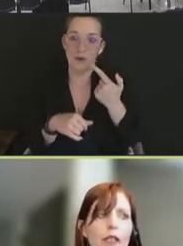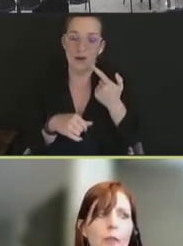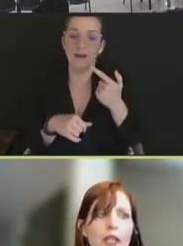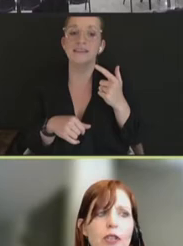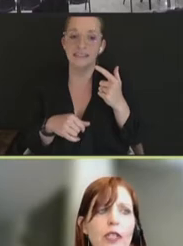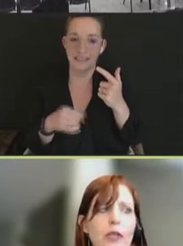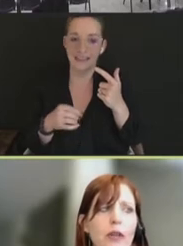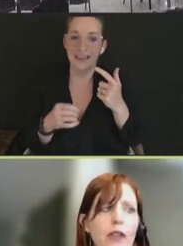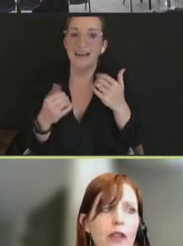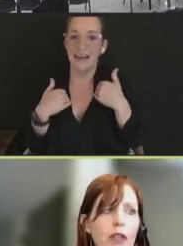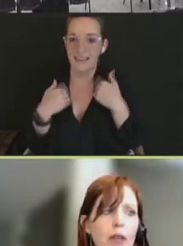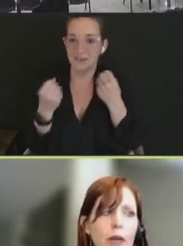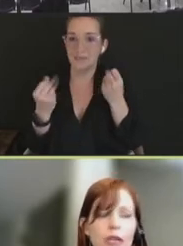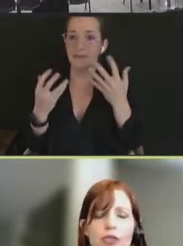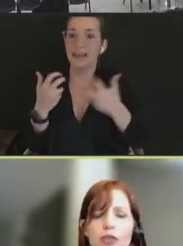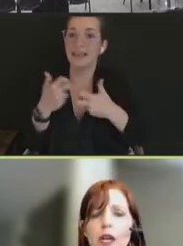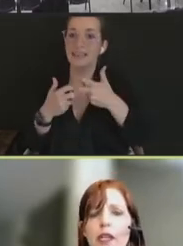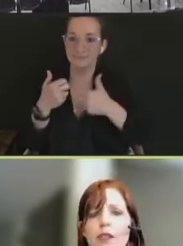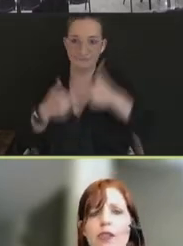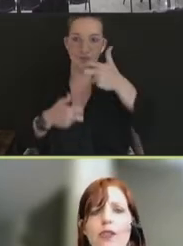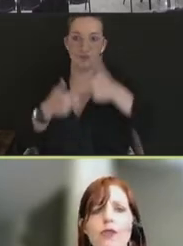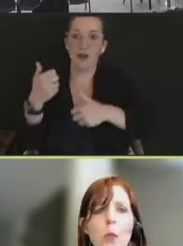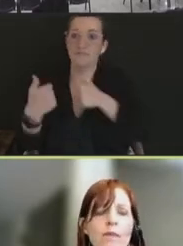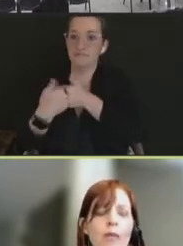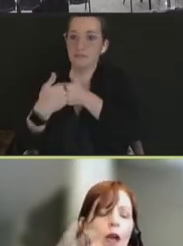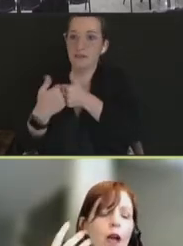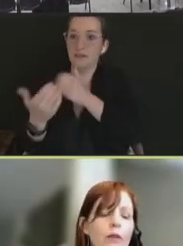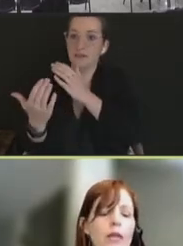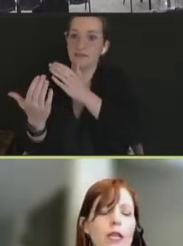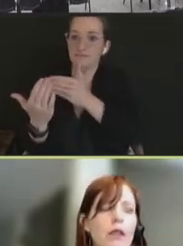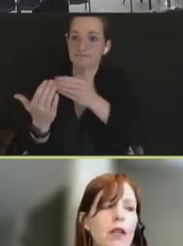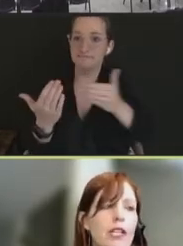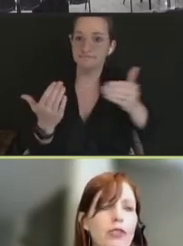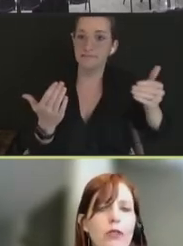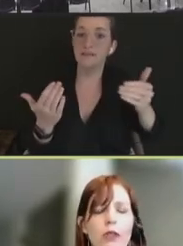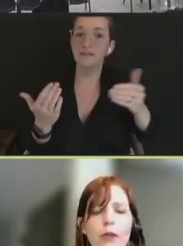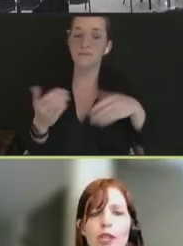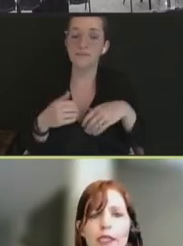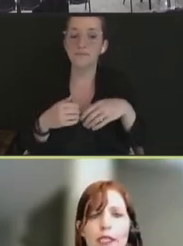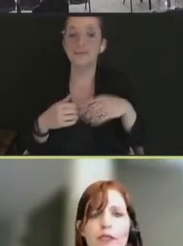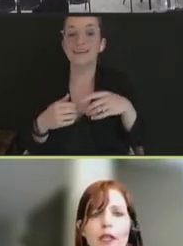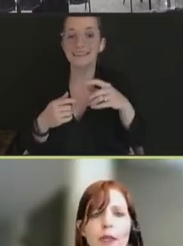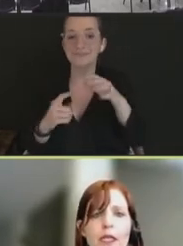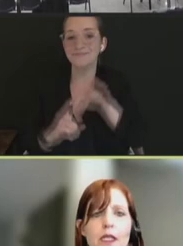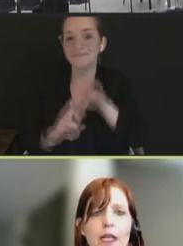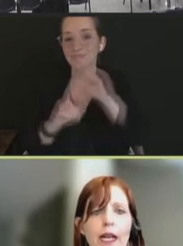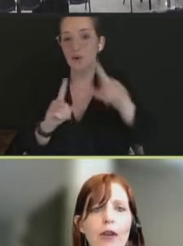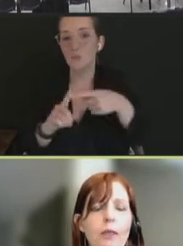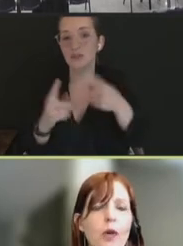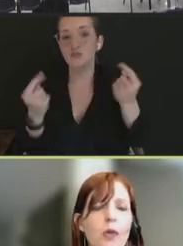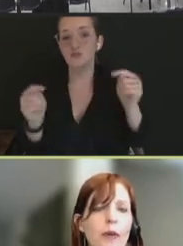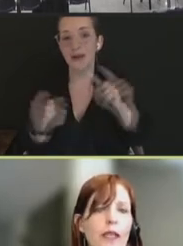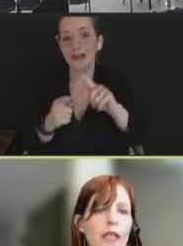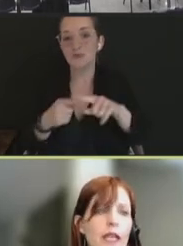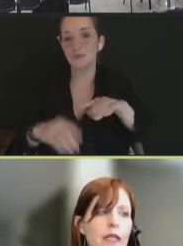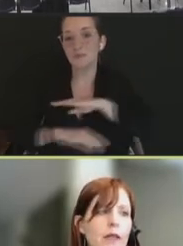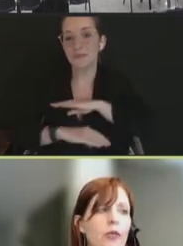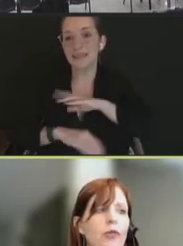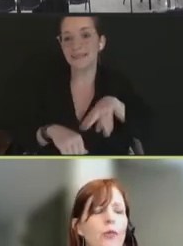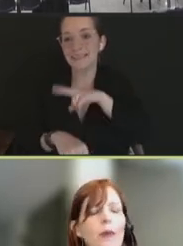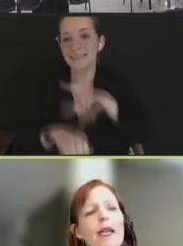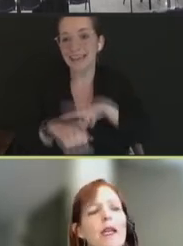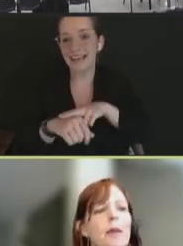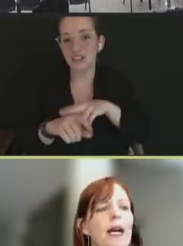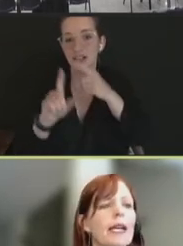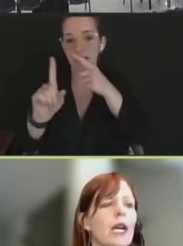especially when thinking about trying to meet the national objectives that have been set out both by the NASEM